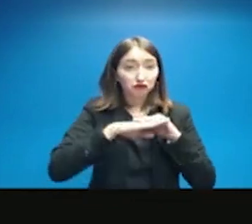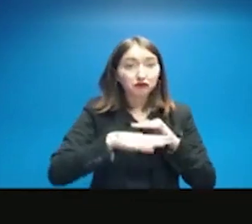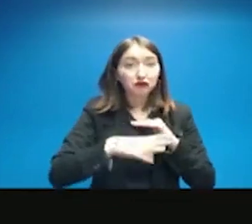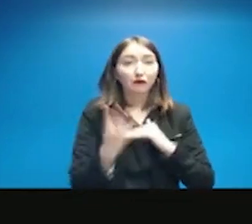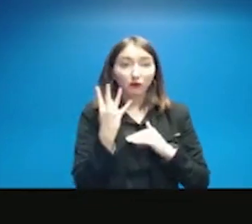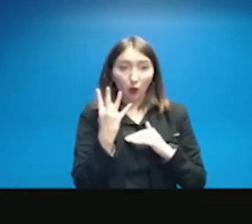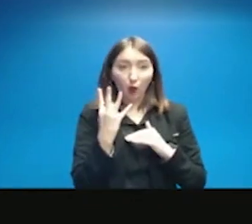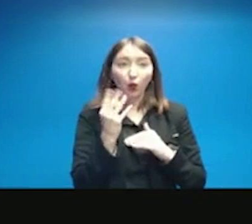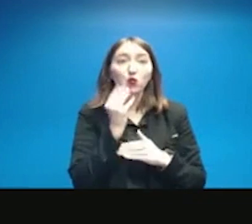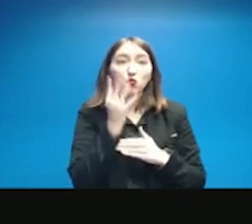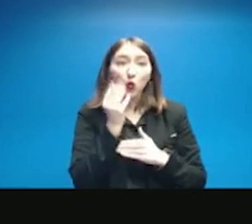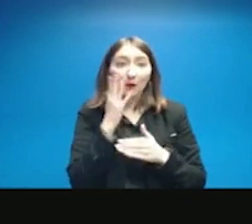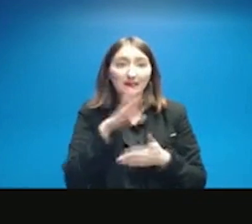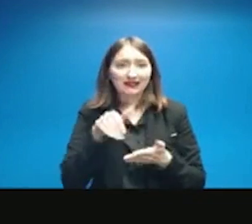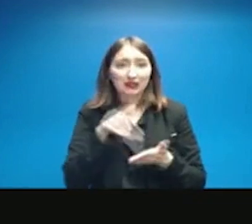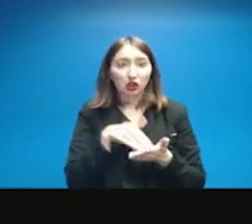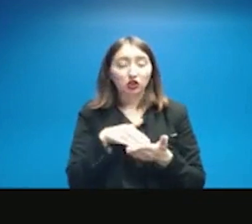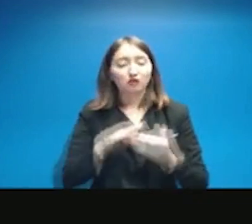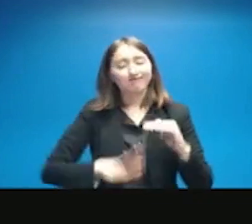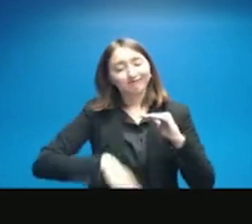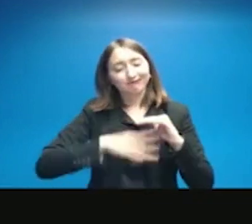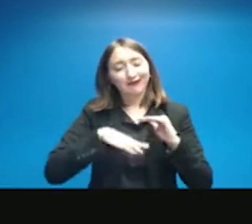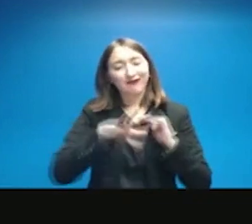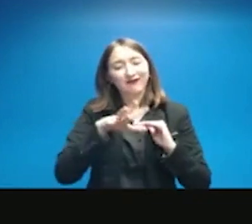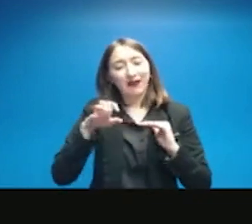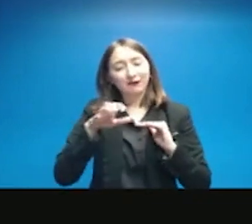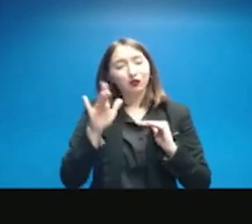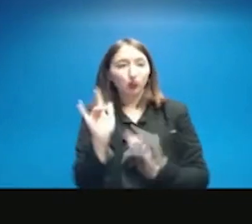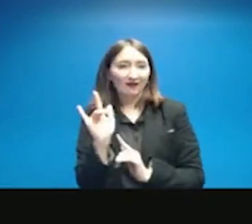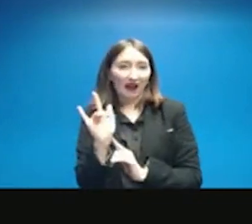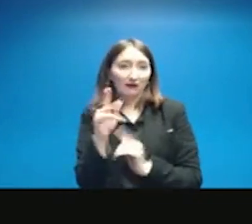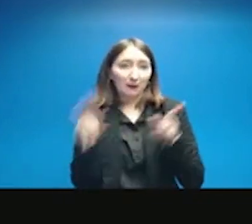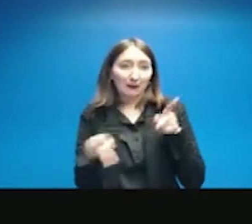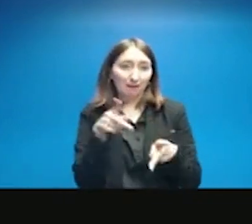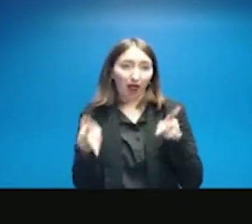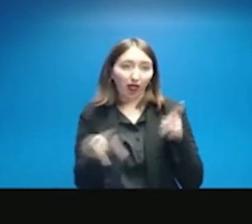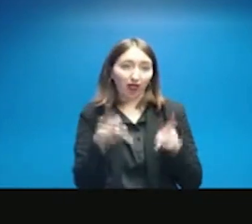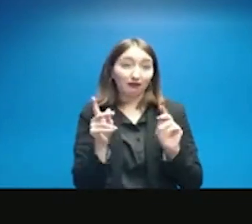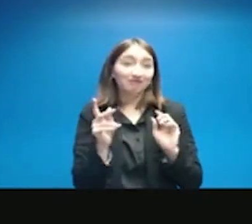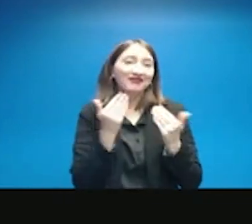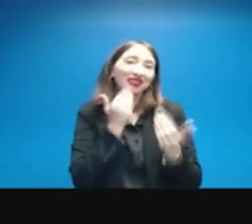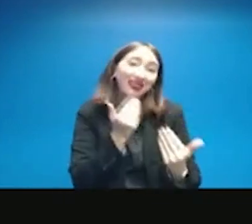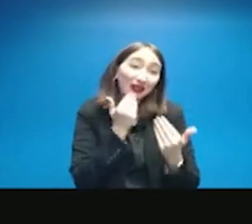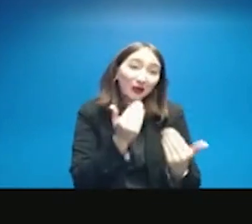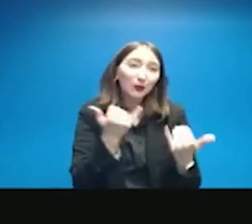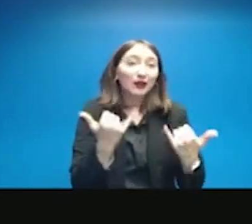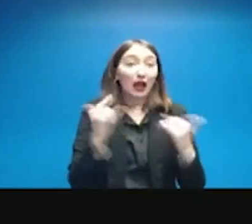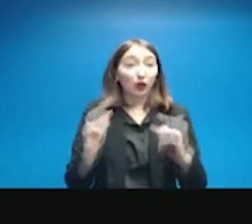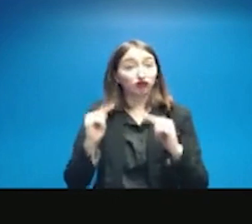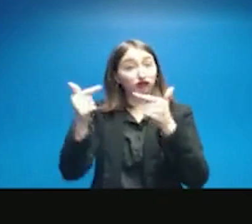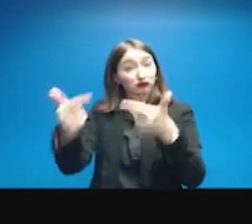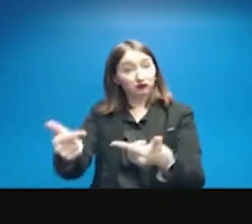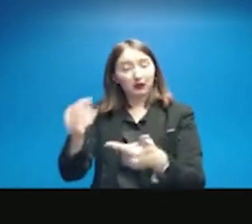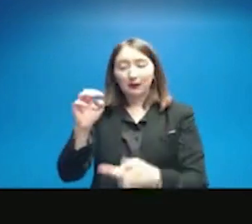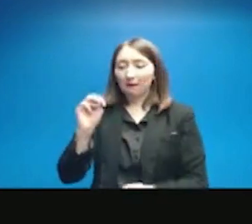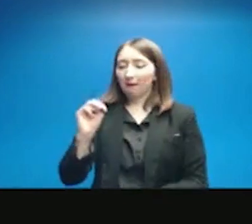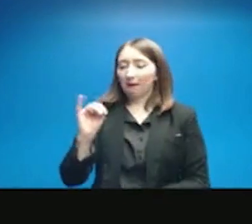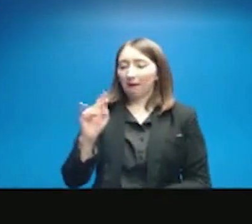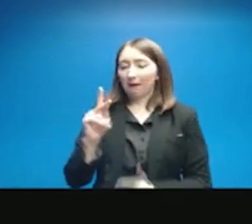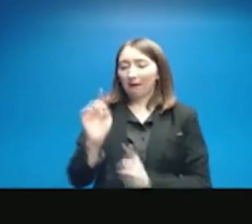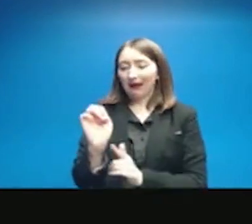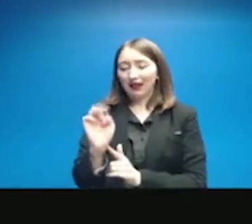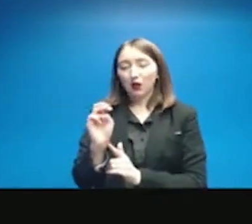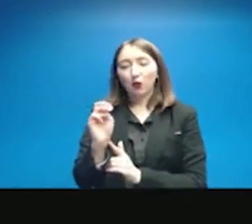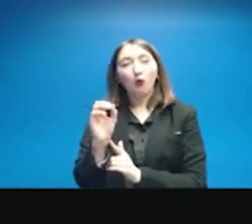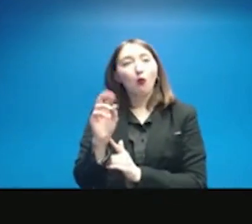that we have for the city. We have a capacity of 525 individuals. Thank you. And I'll turn it over to Mike Morland, who is the